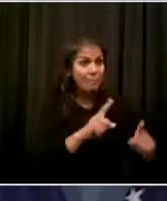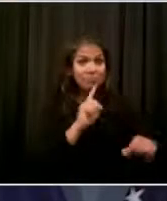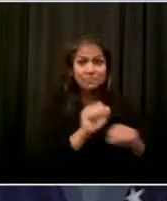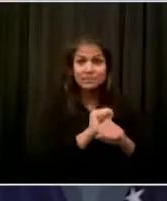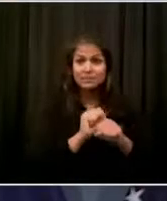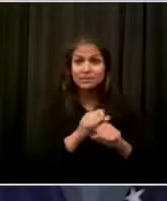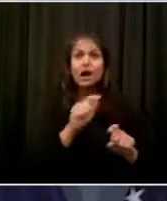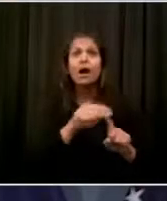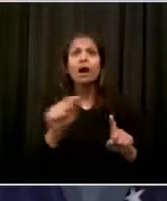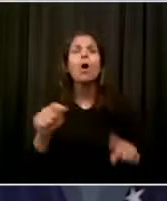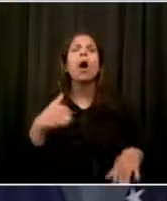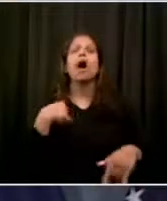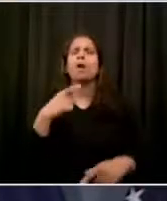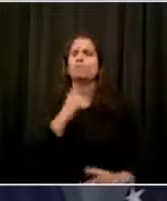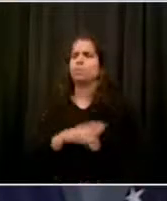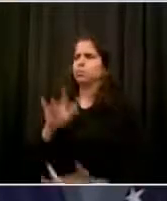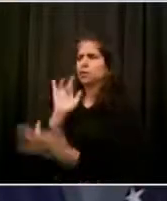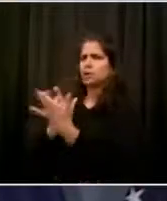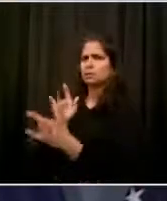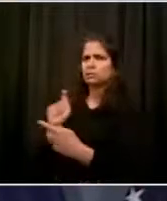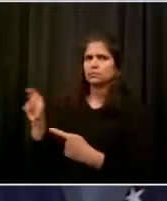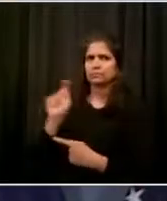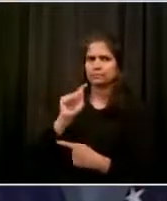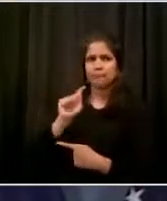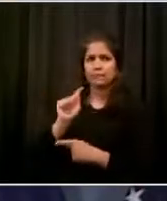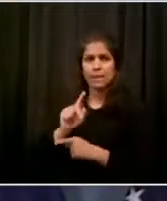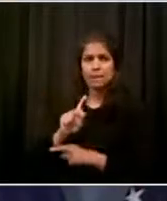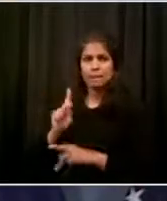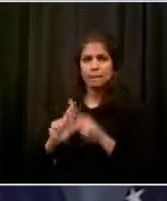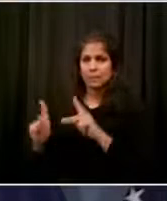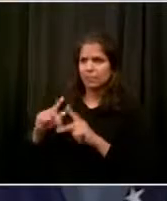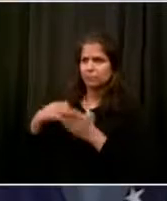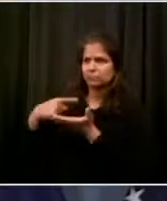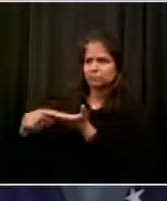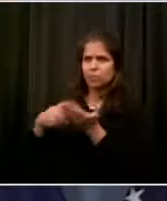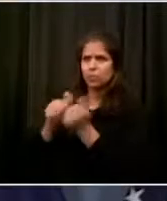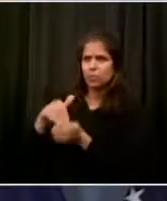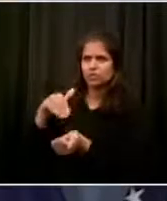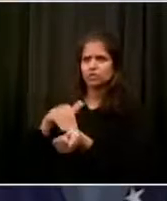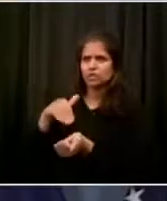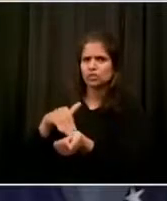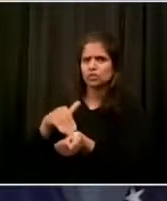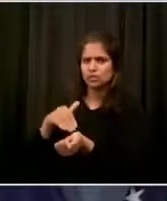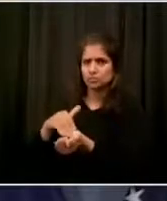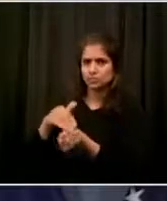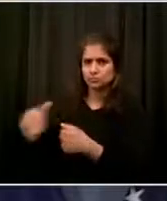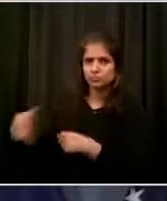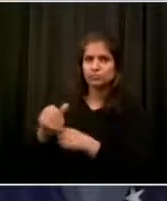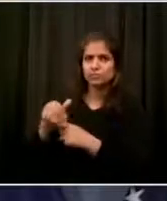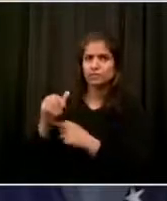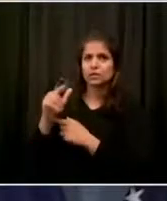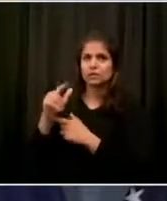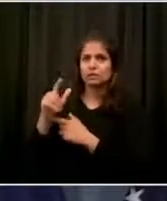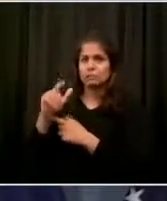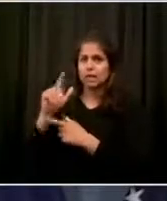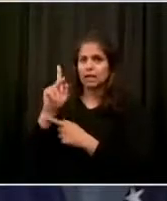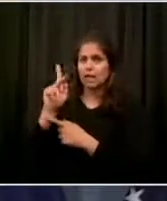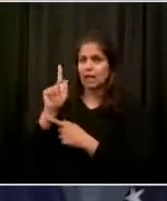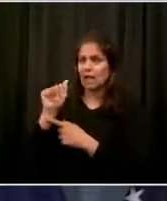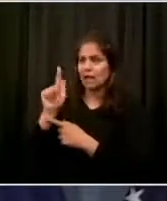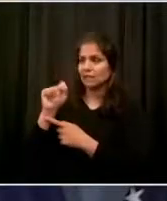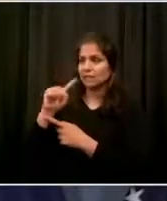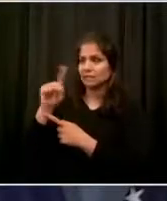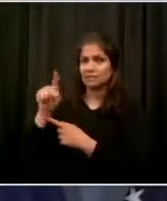Contact tracing is for everyone who tests positive in New York City, regardless of where they test positive. If someone comes to the hospital and they're not yet